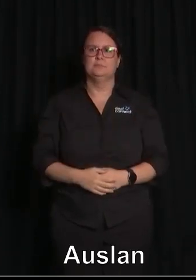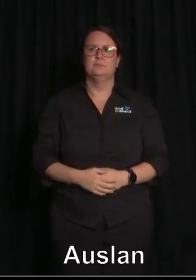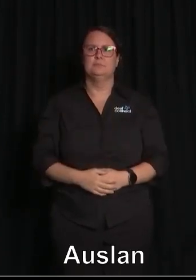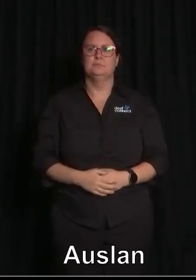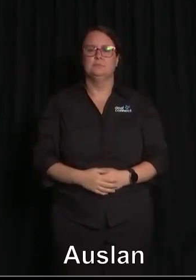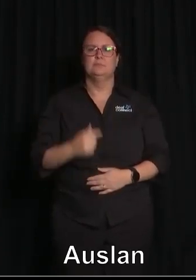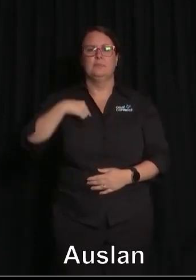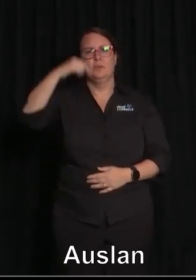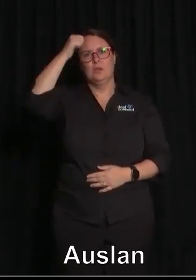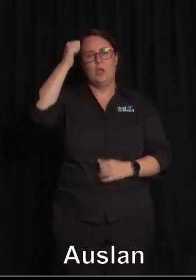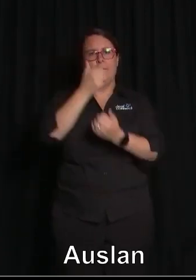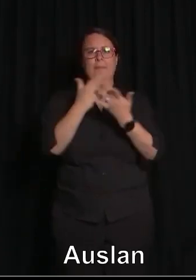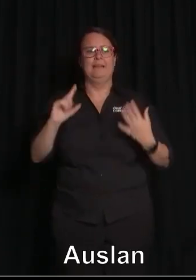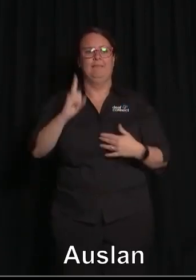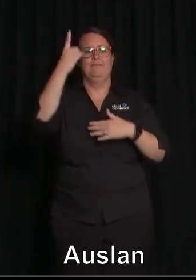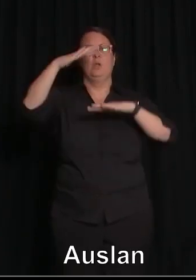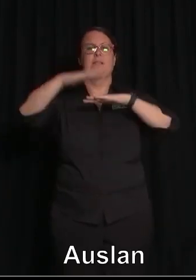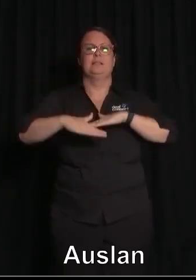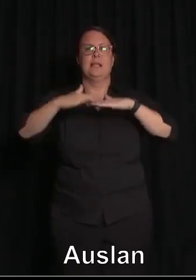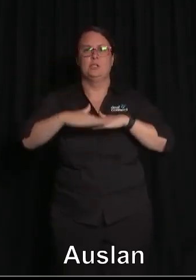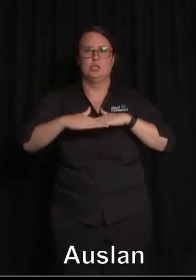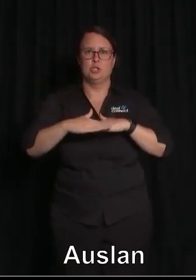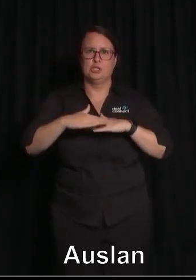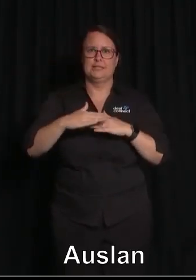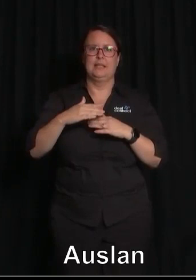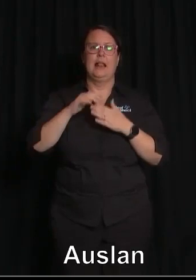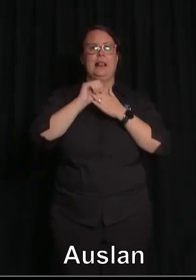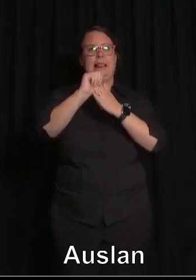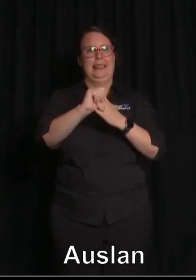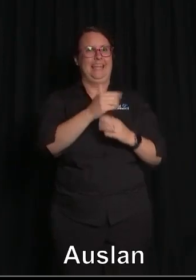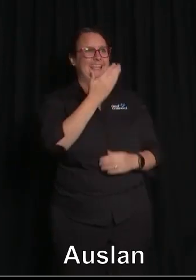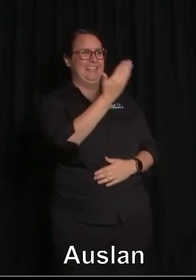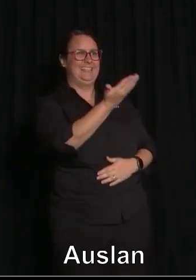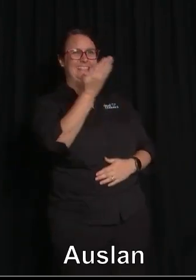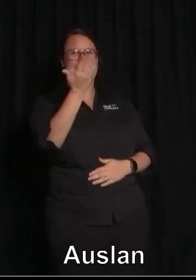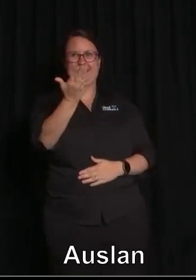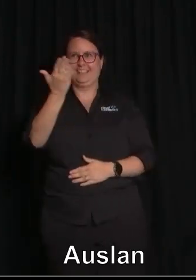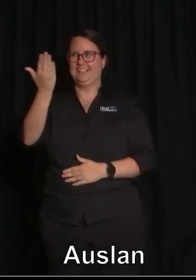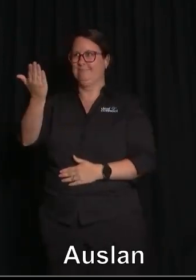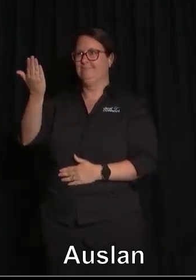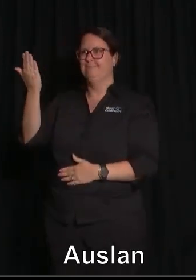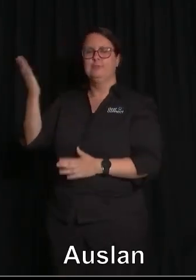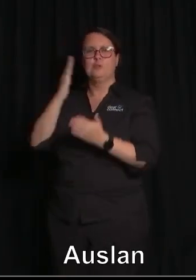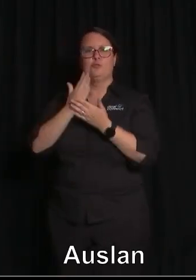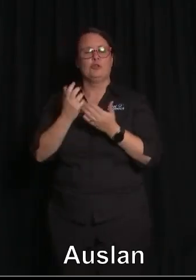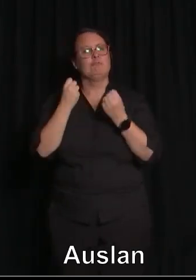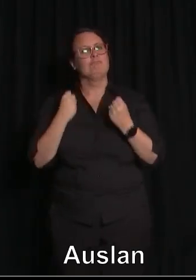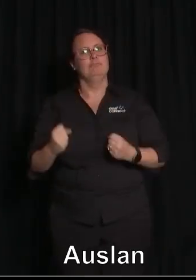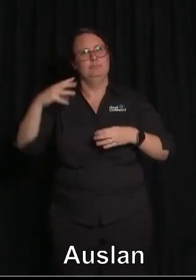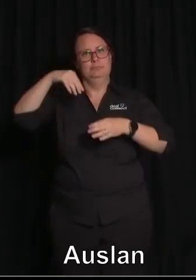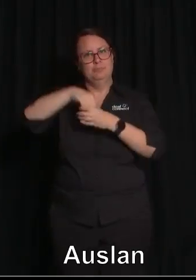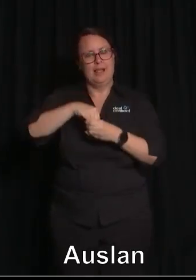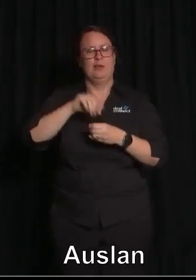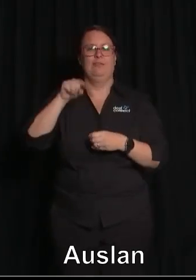I know there are many First Nations Voices leaders here who have been a central part of this Global